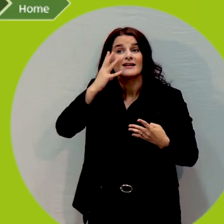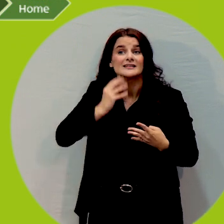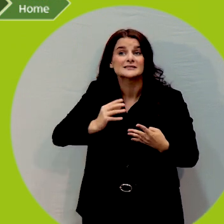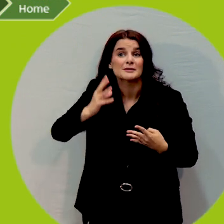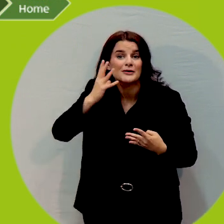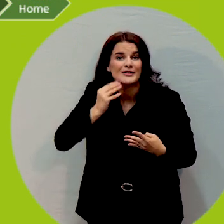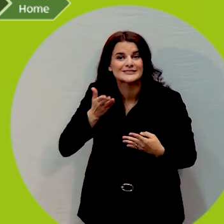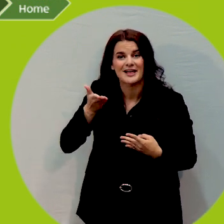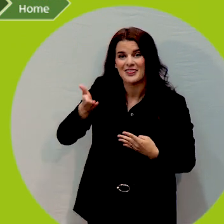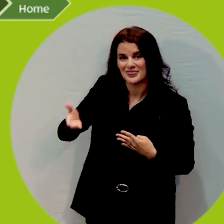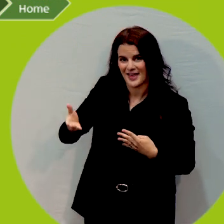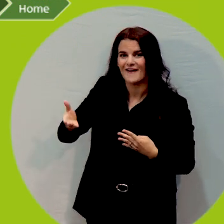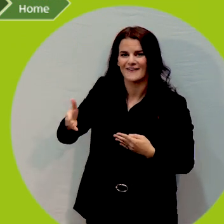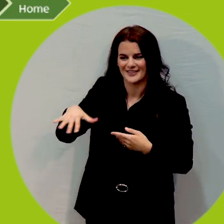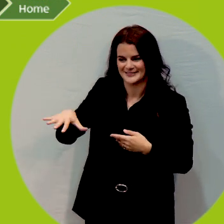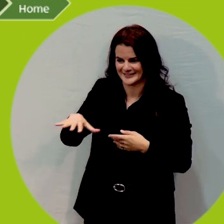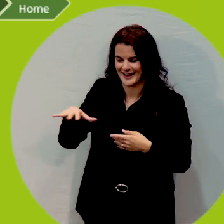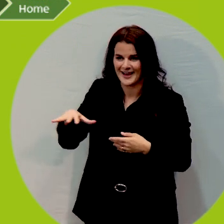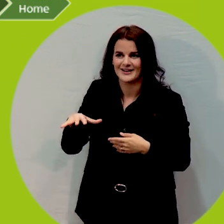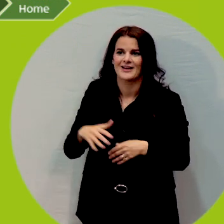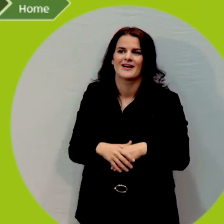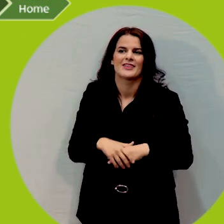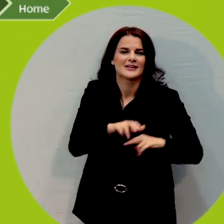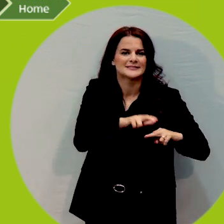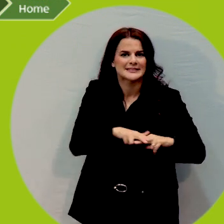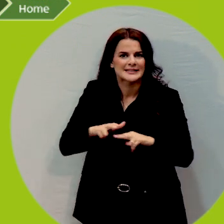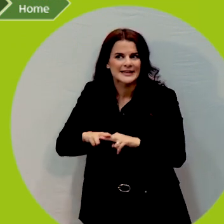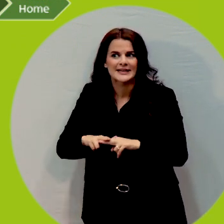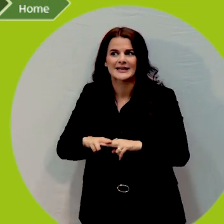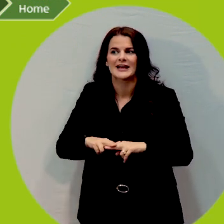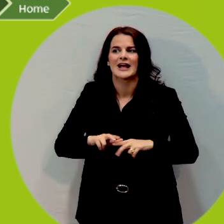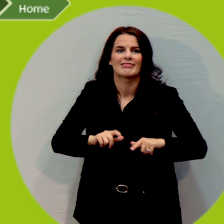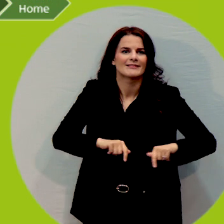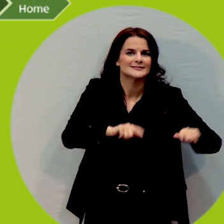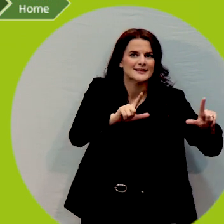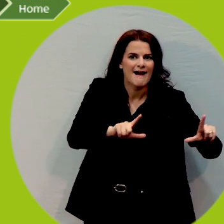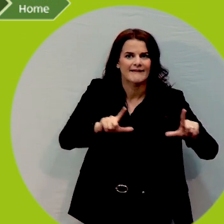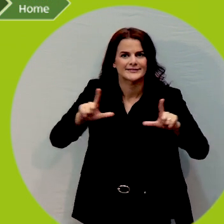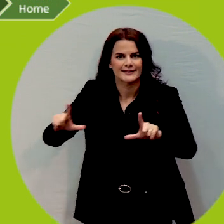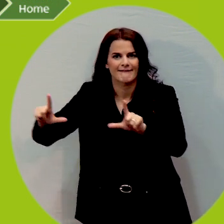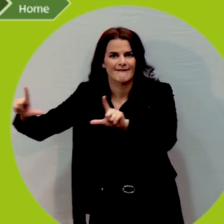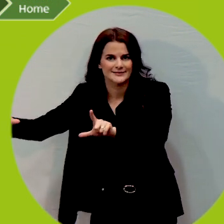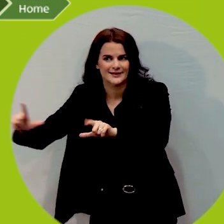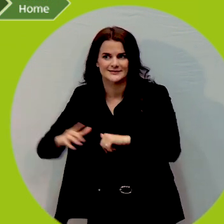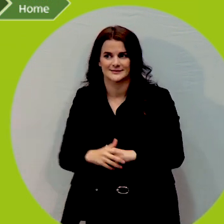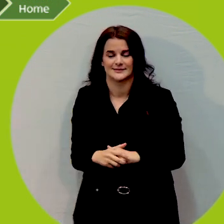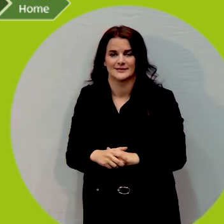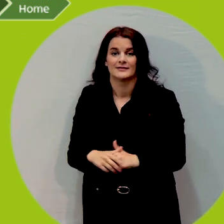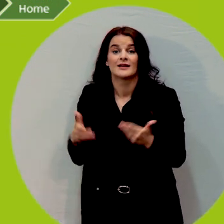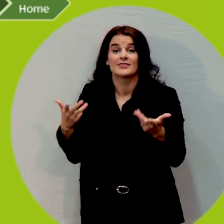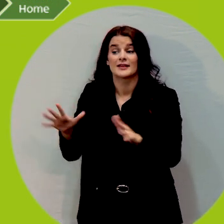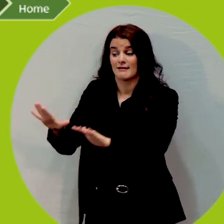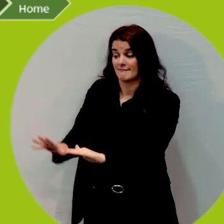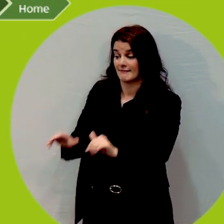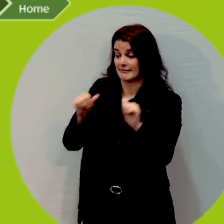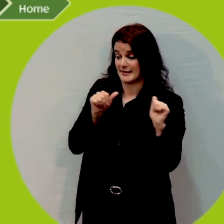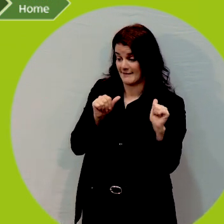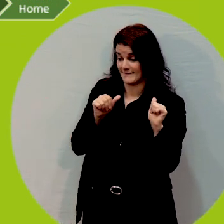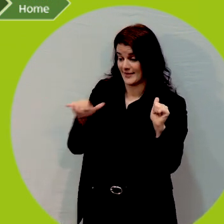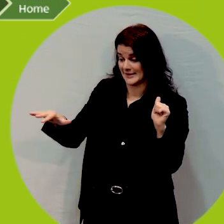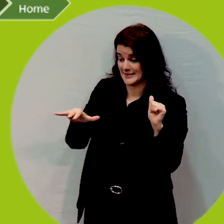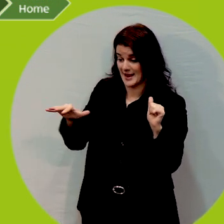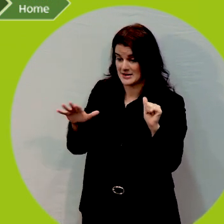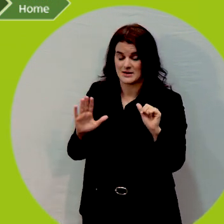rest areas, the signage. Then you leave the site and then you